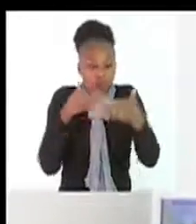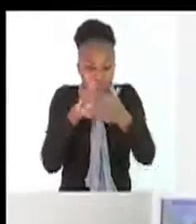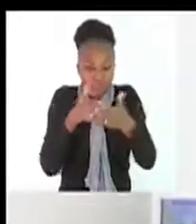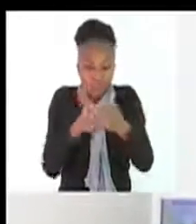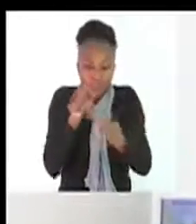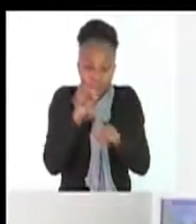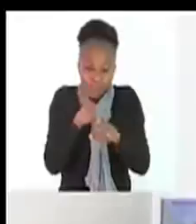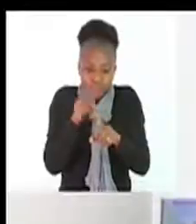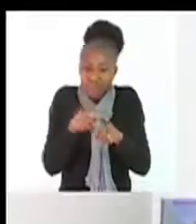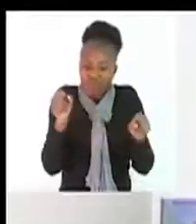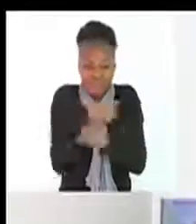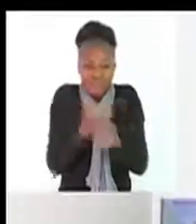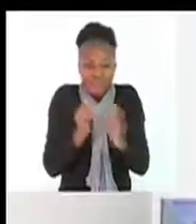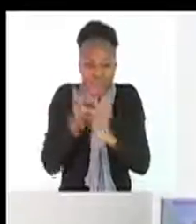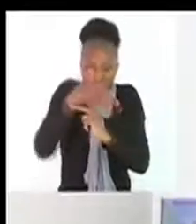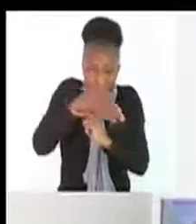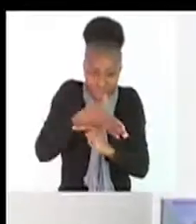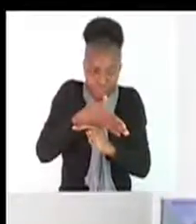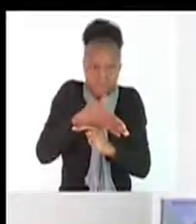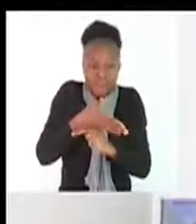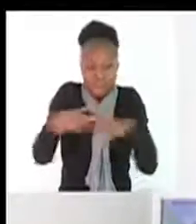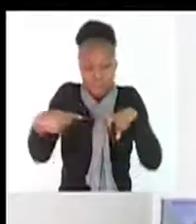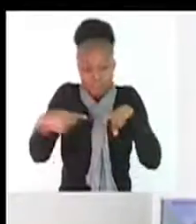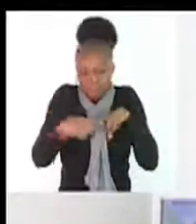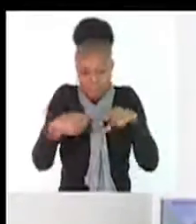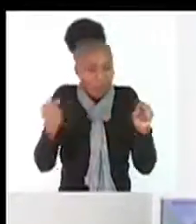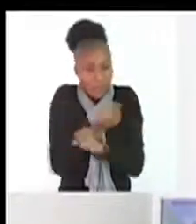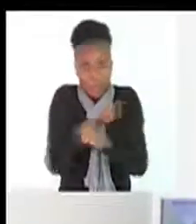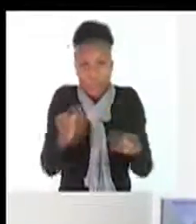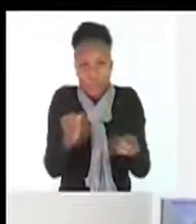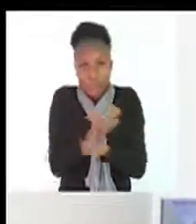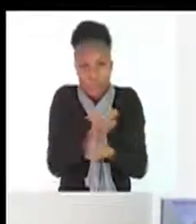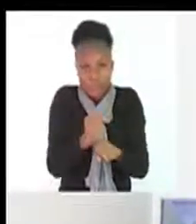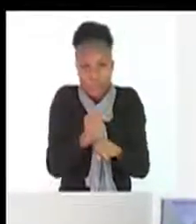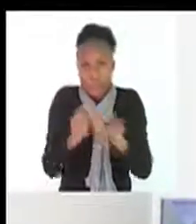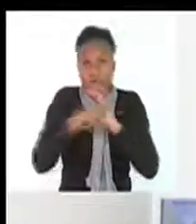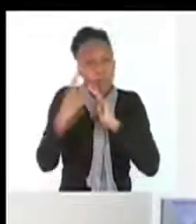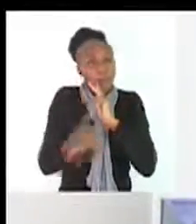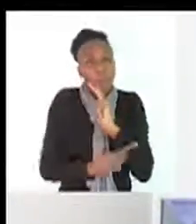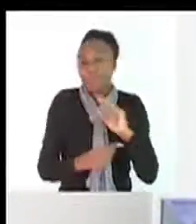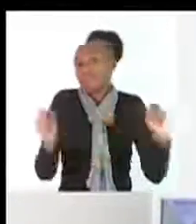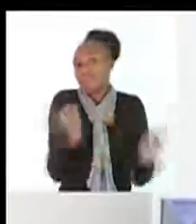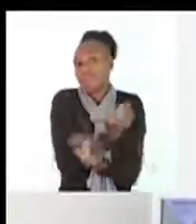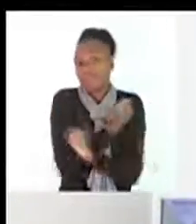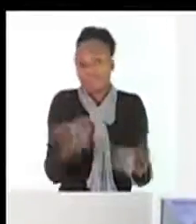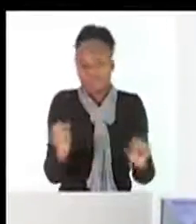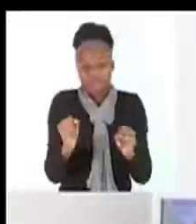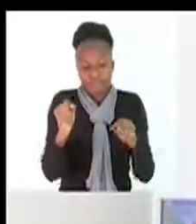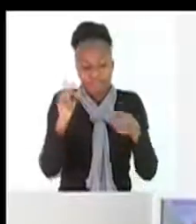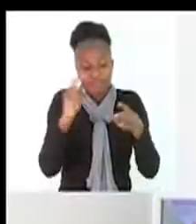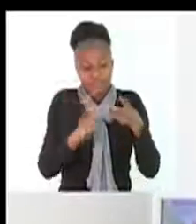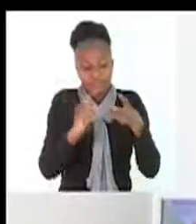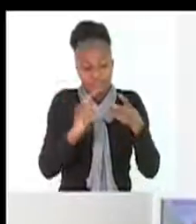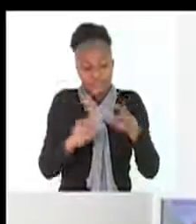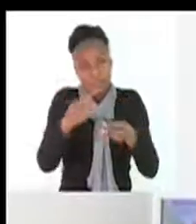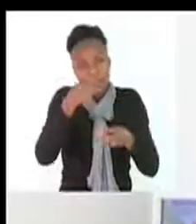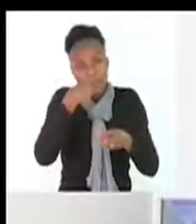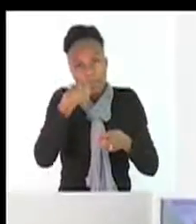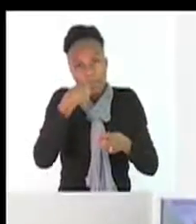the spams will not be able to enter a female vagina, so she will not be able to fall pregnant. And then we have contraceptives.